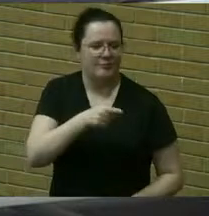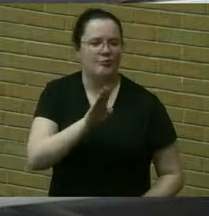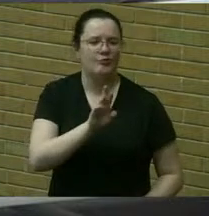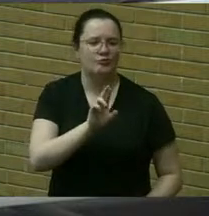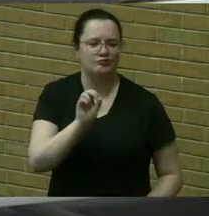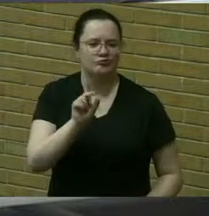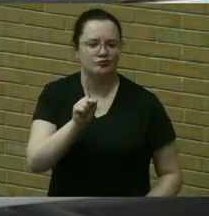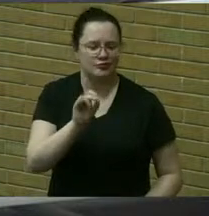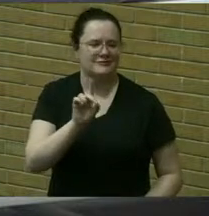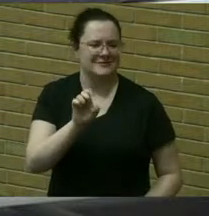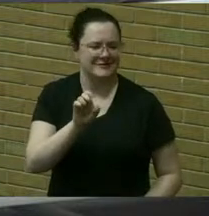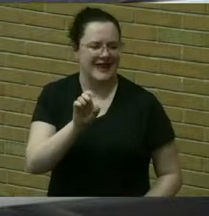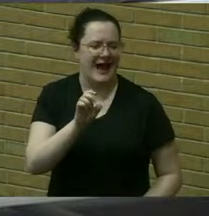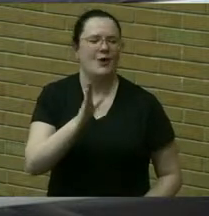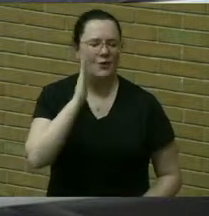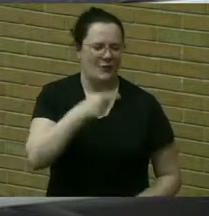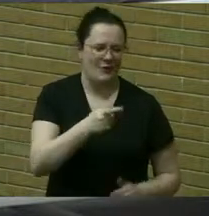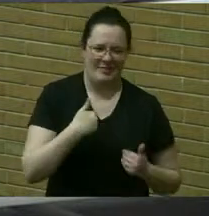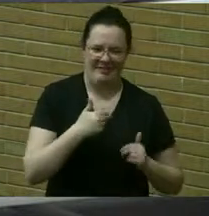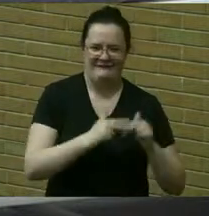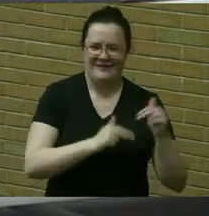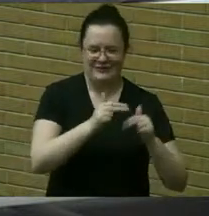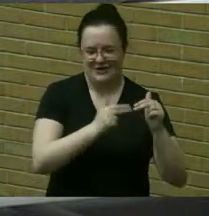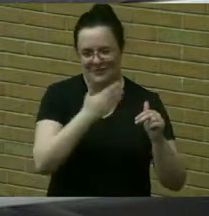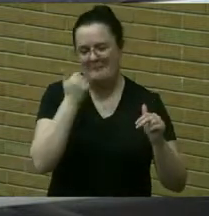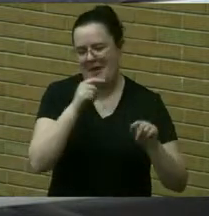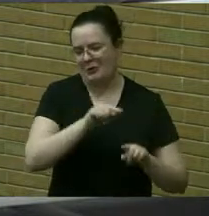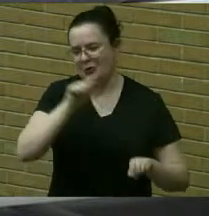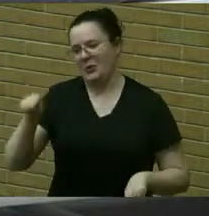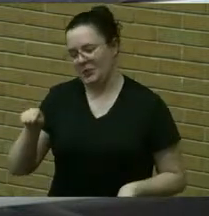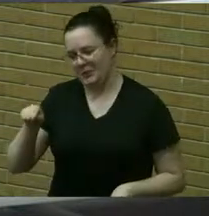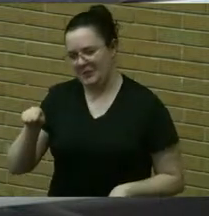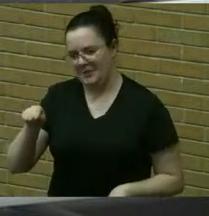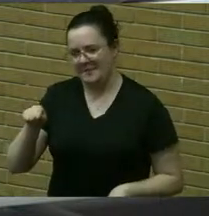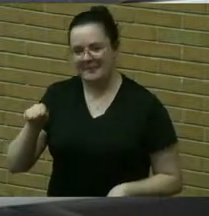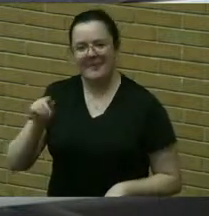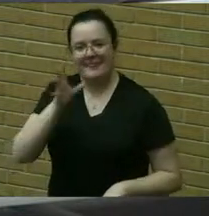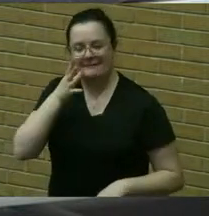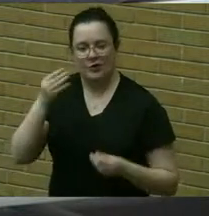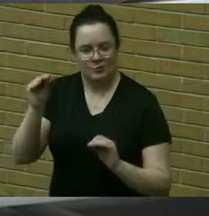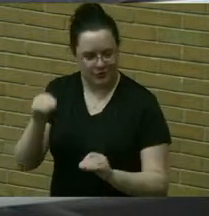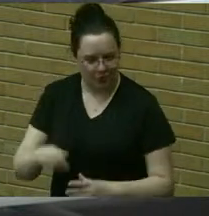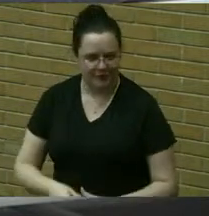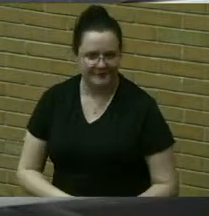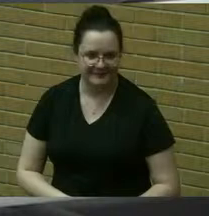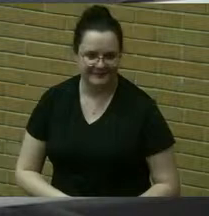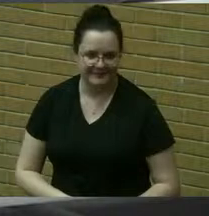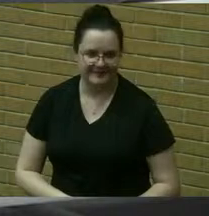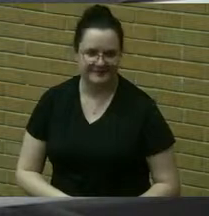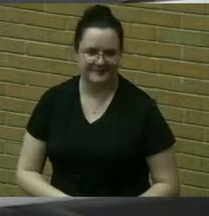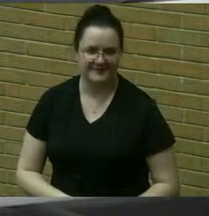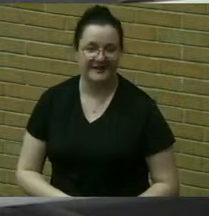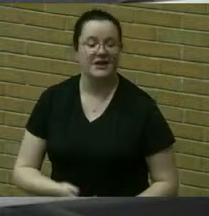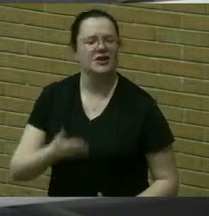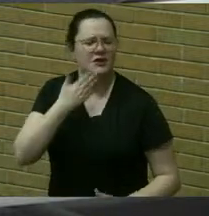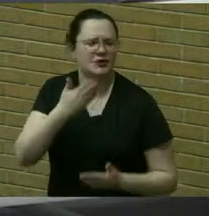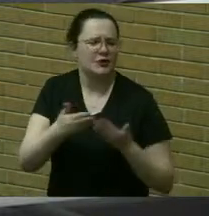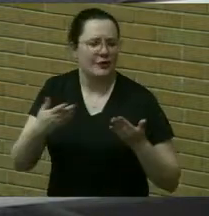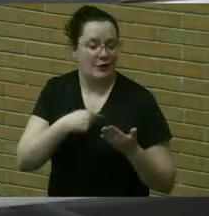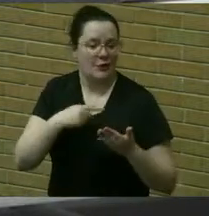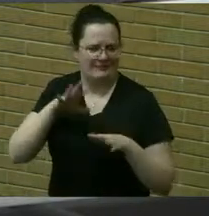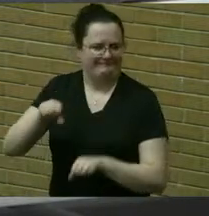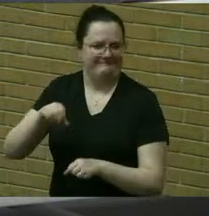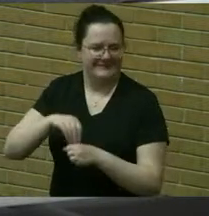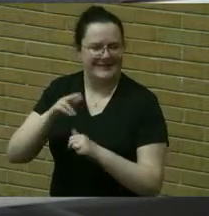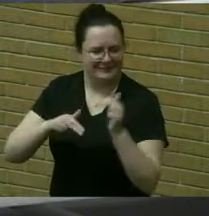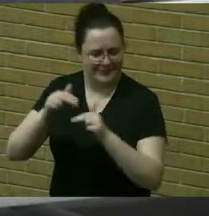and and really it's um it was good to be in a thought maybe be in a building that we controlled um that